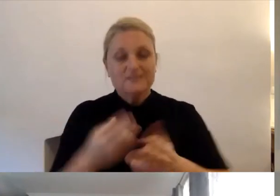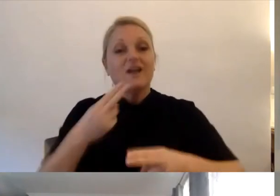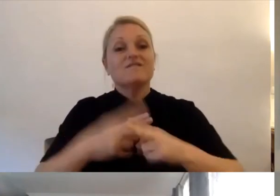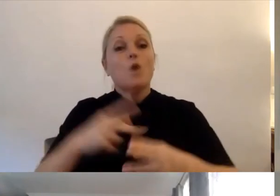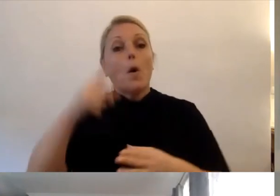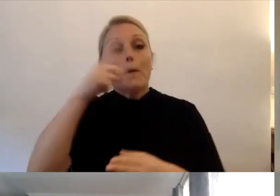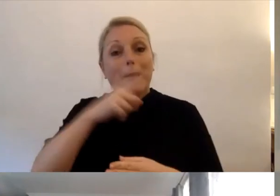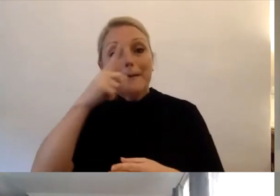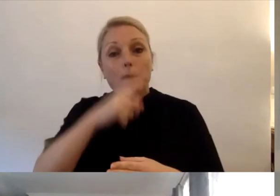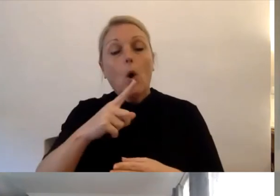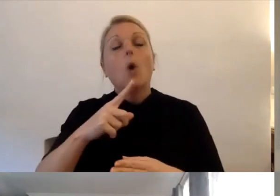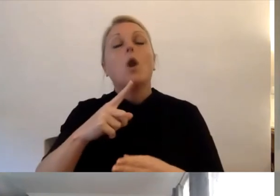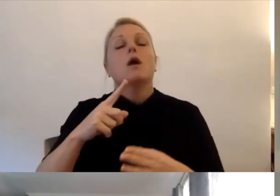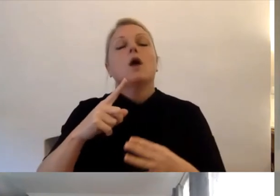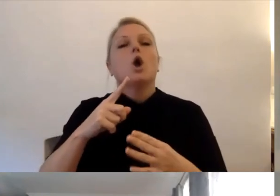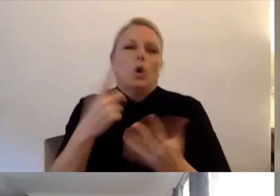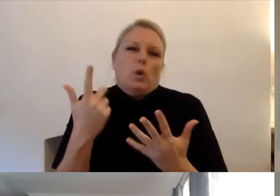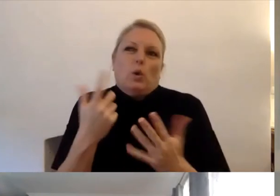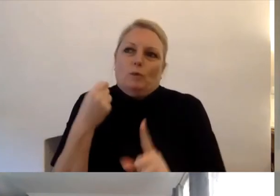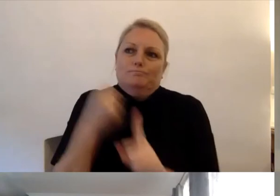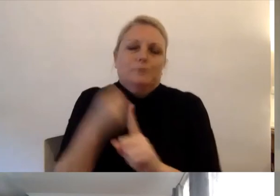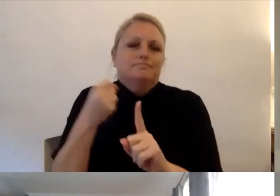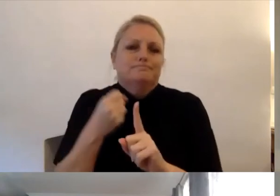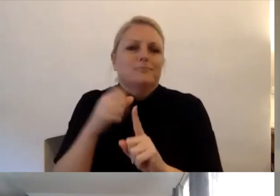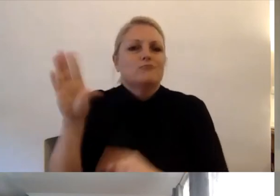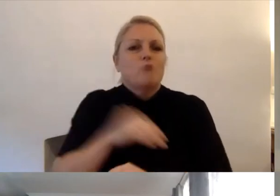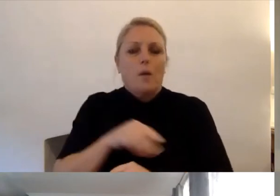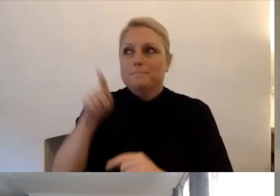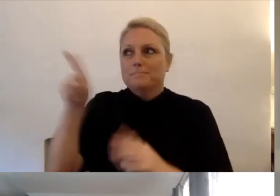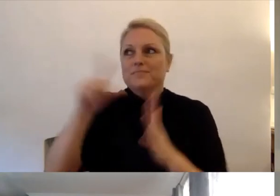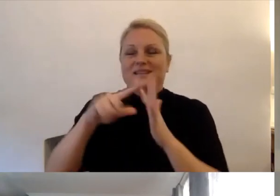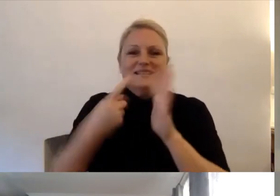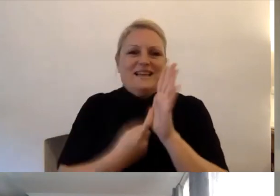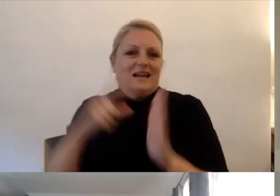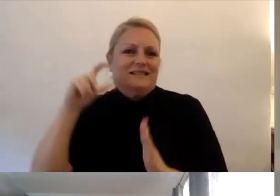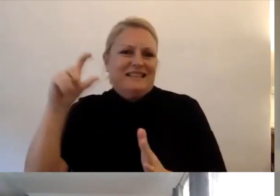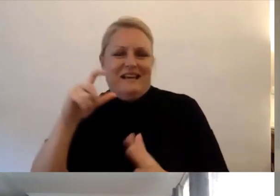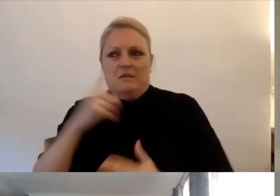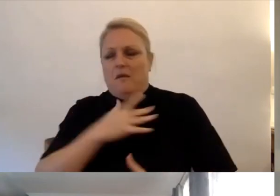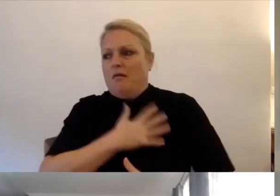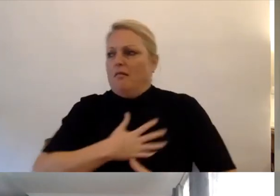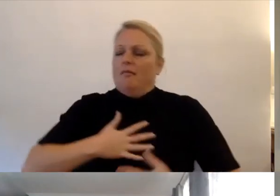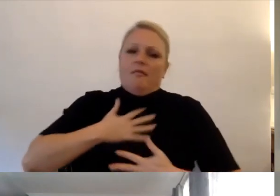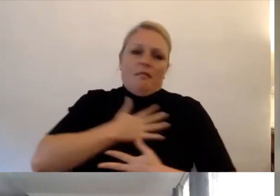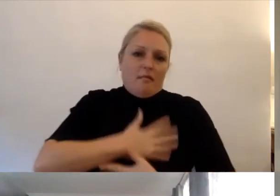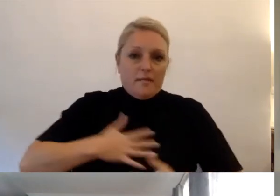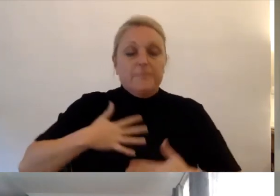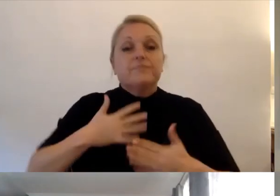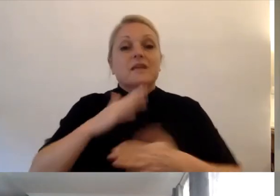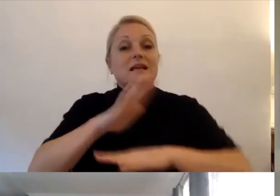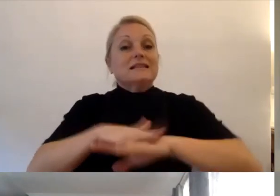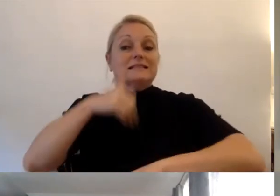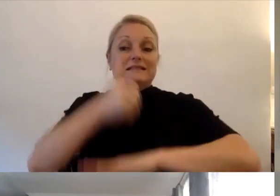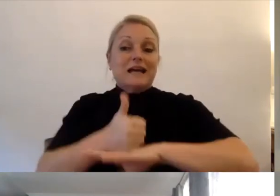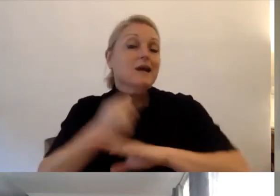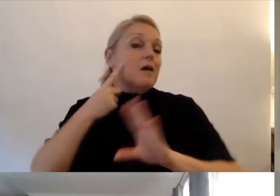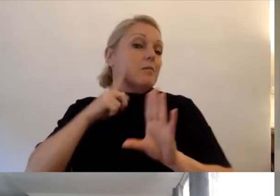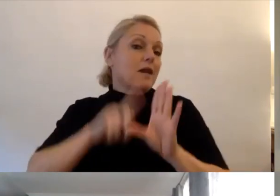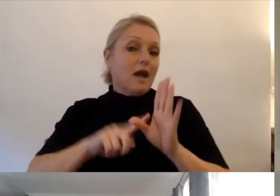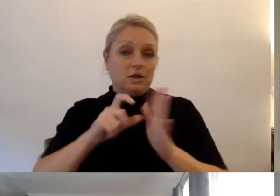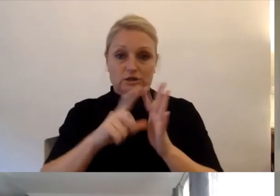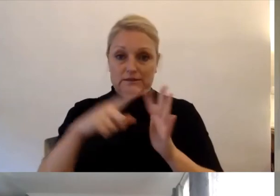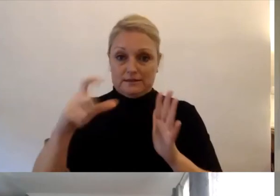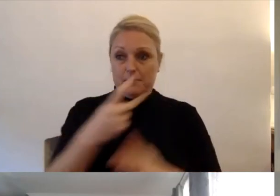Royal Commission. So this service started in December last year and we have been operating now